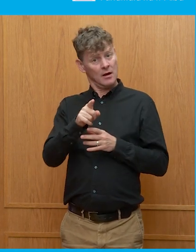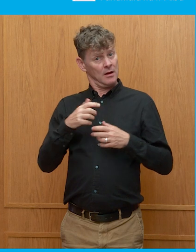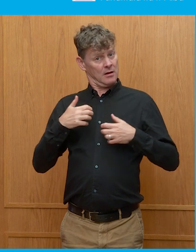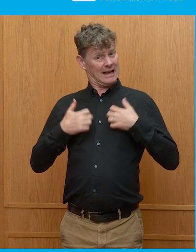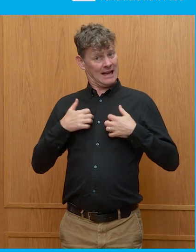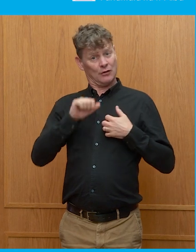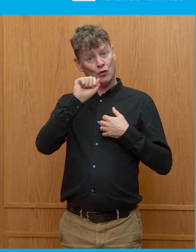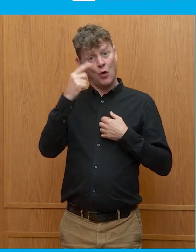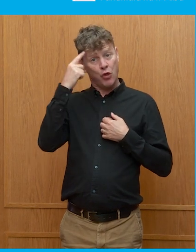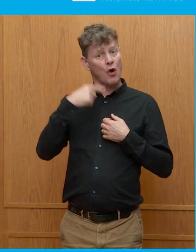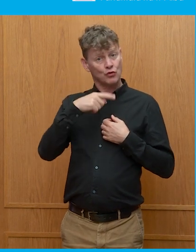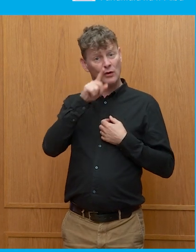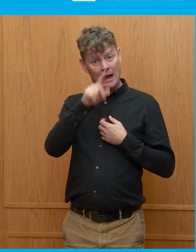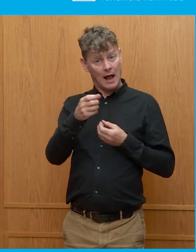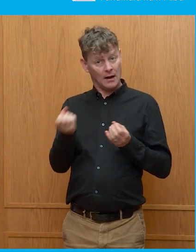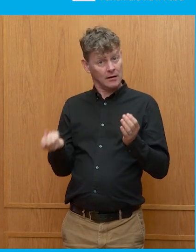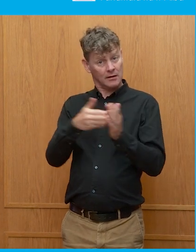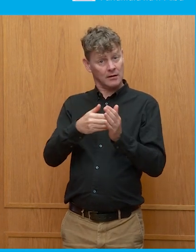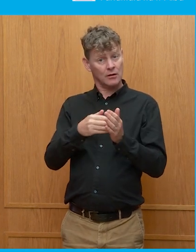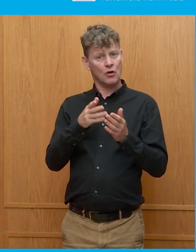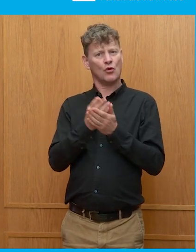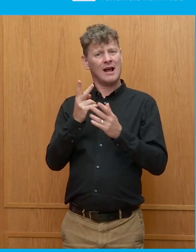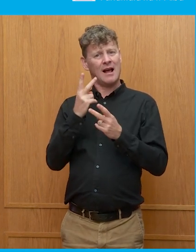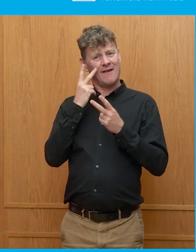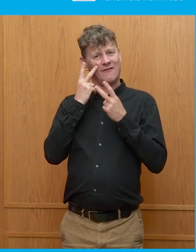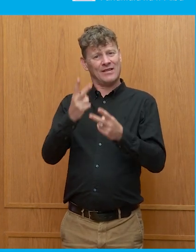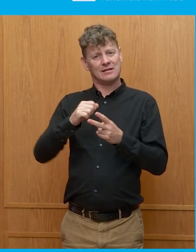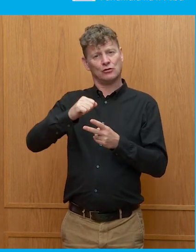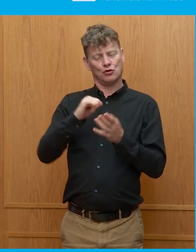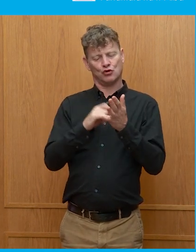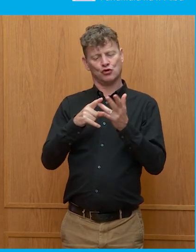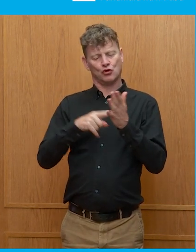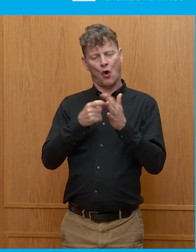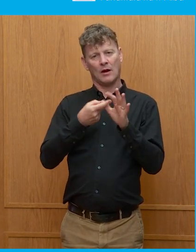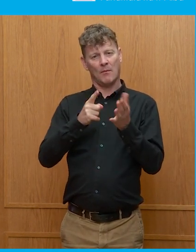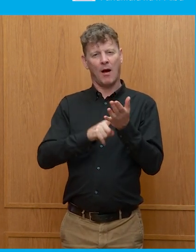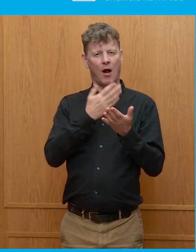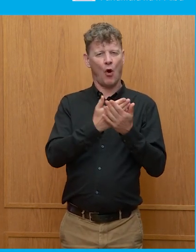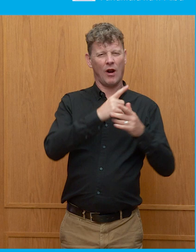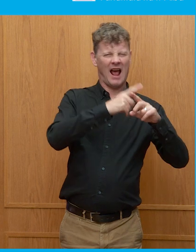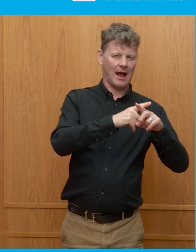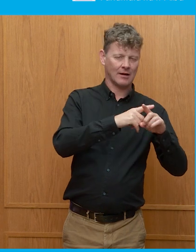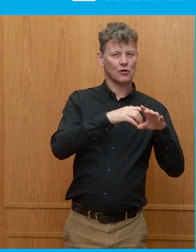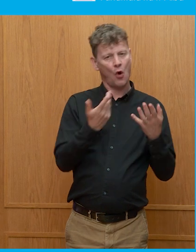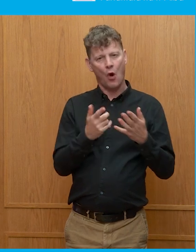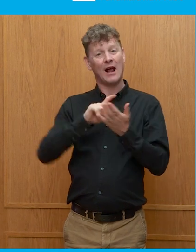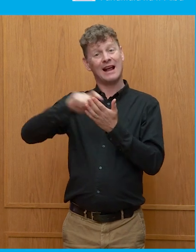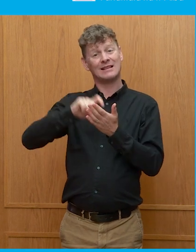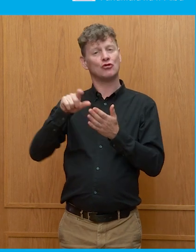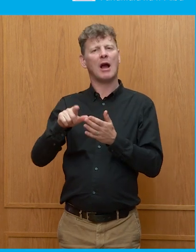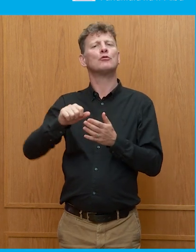thoughts in the ring, can do so visit at visit scottparlonx or on Instagram at Scottish Parliament.